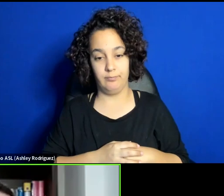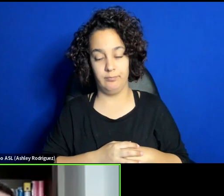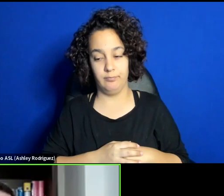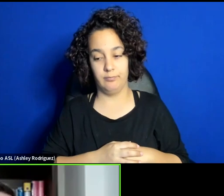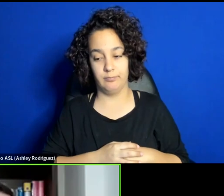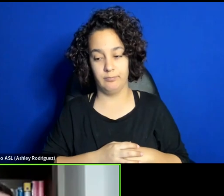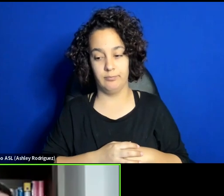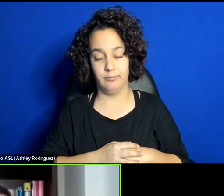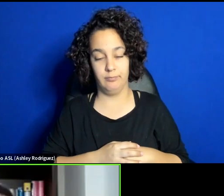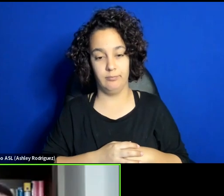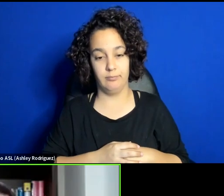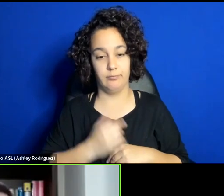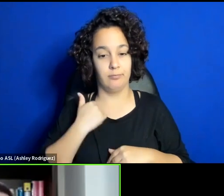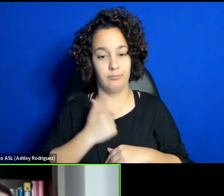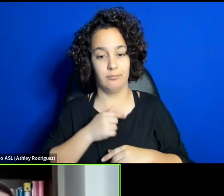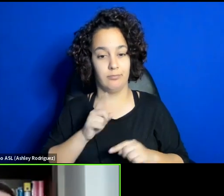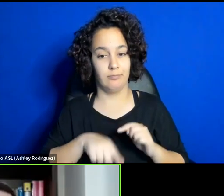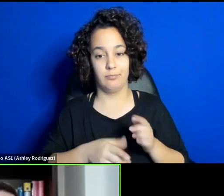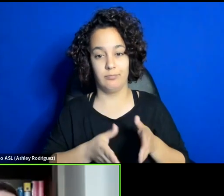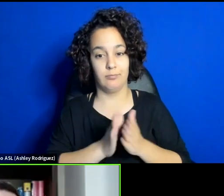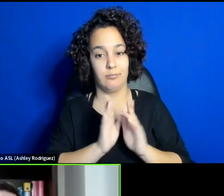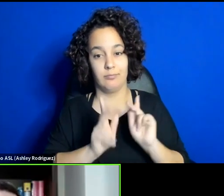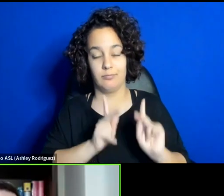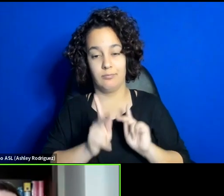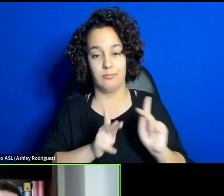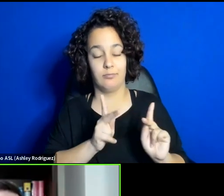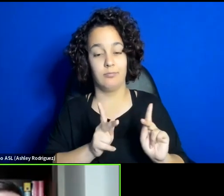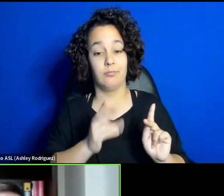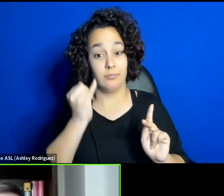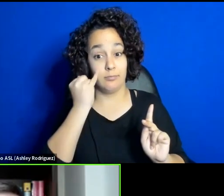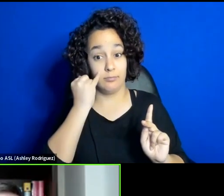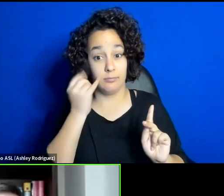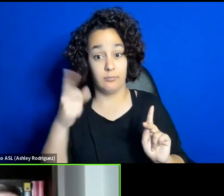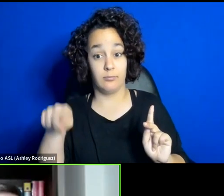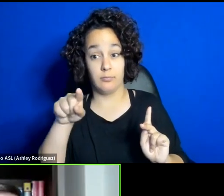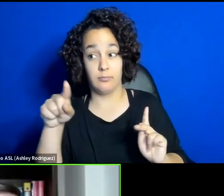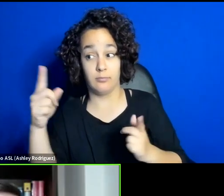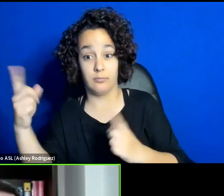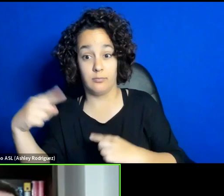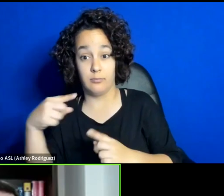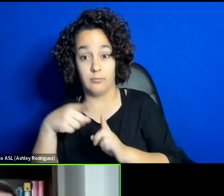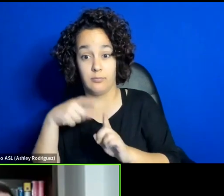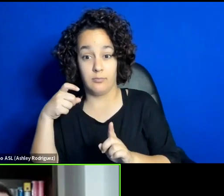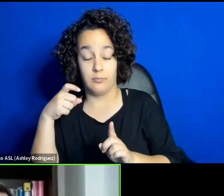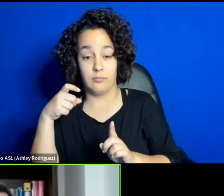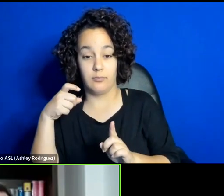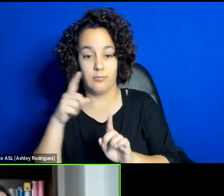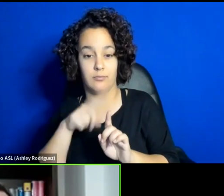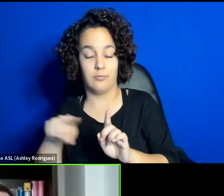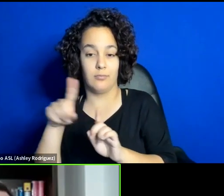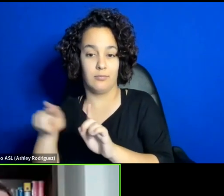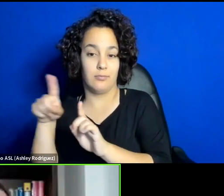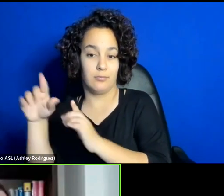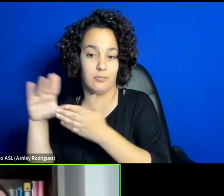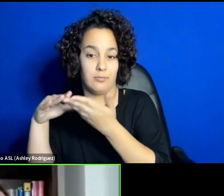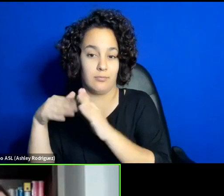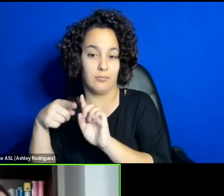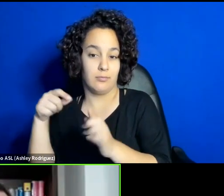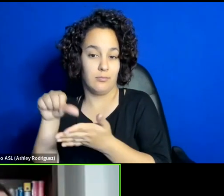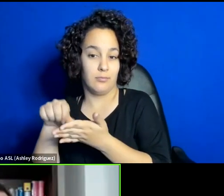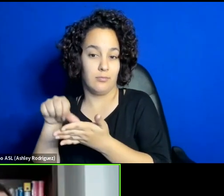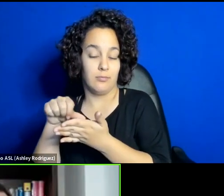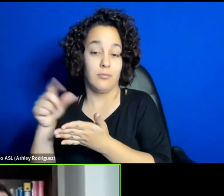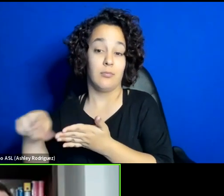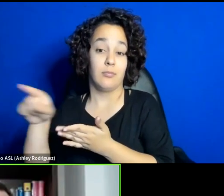can't ask people to stop. We can't ask people who are coming from distant cities of Iran just to come to